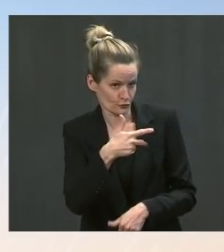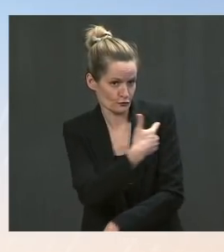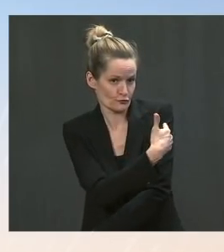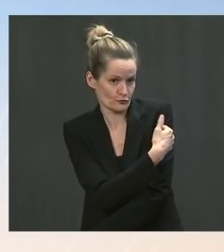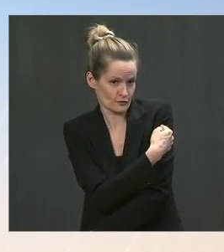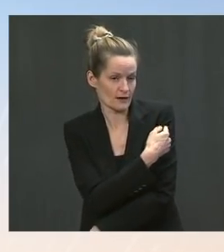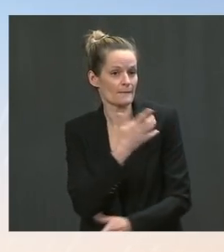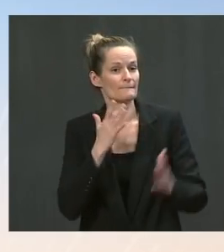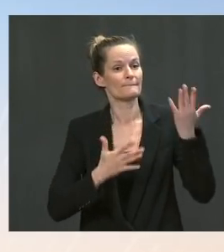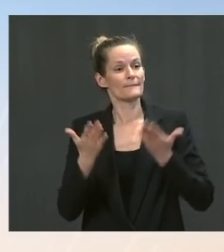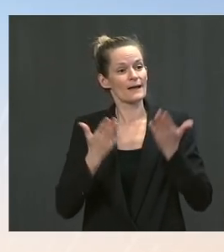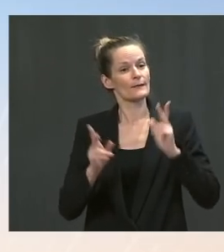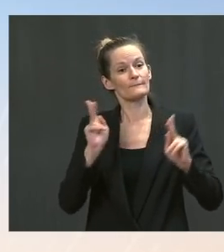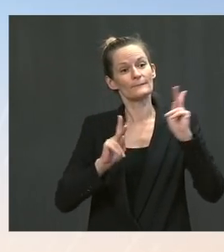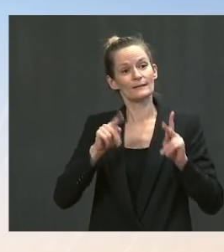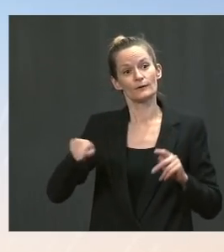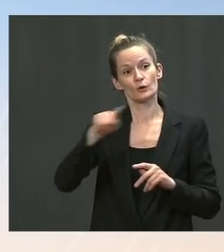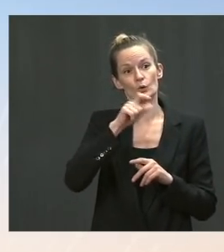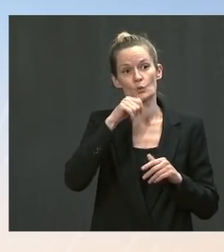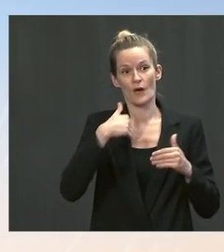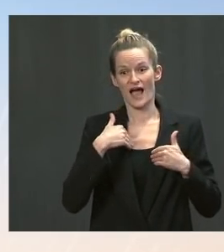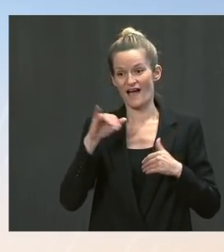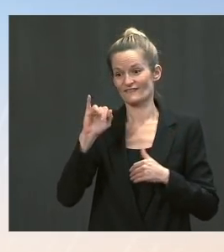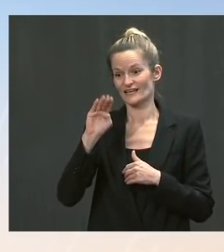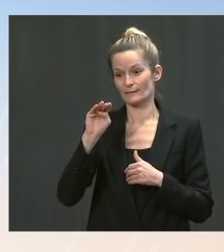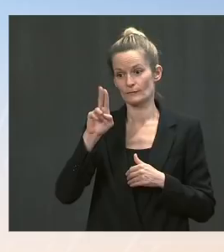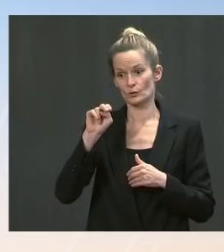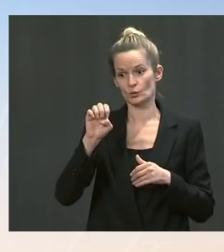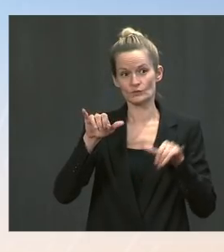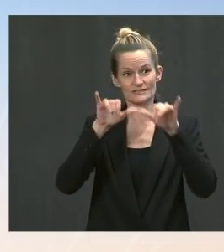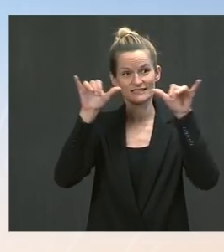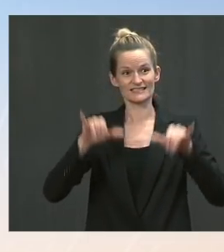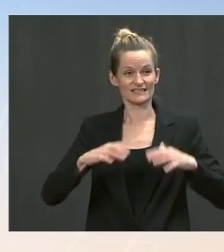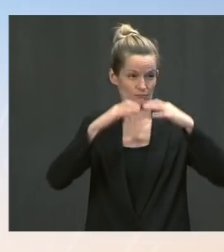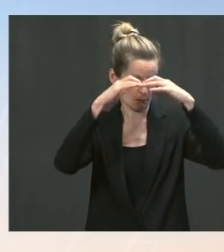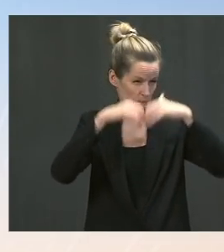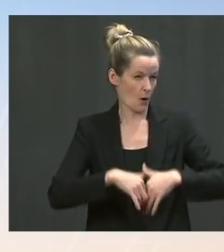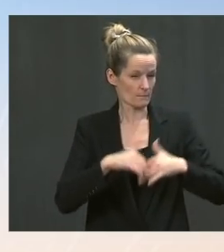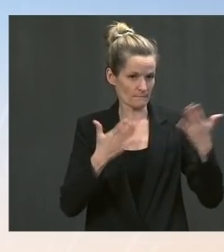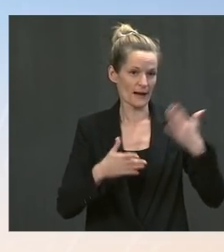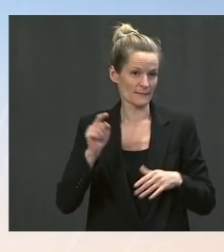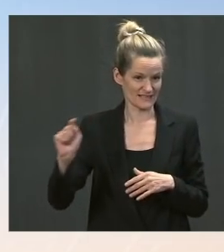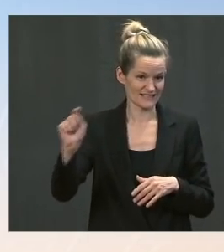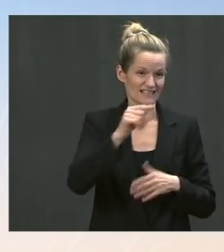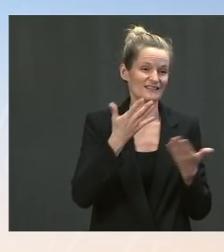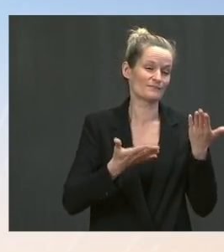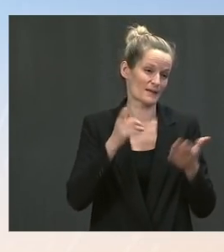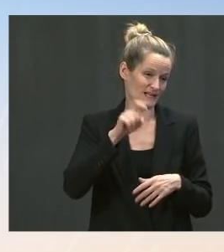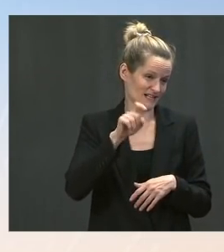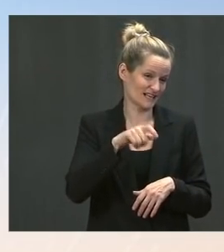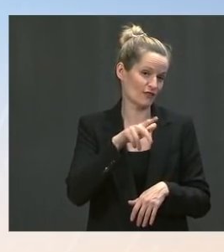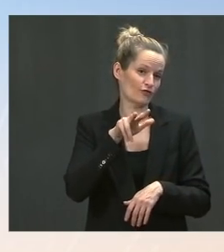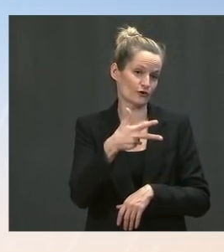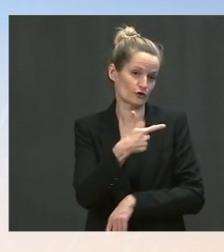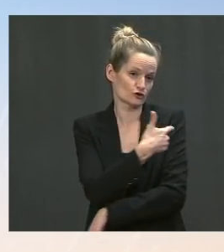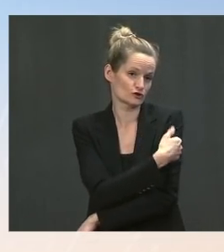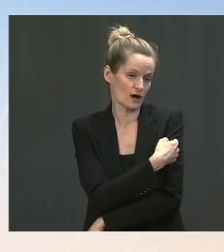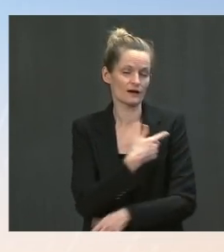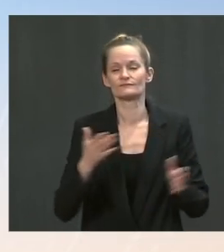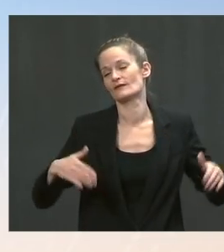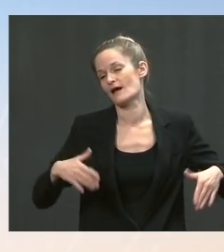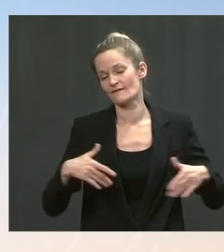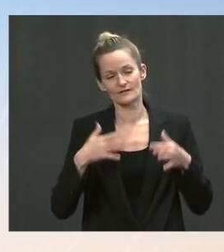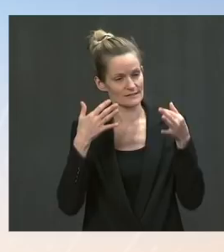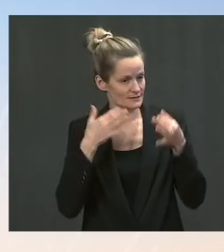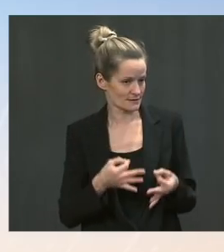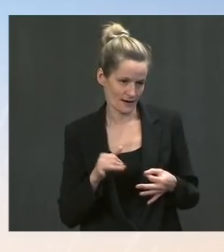recommendation that they will be making. Go ahead, behind you. The Thank you. Ms. Go ahead. The Thank you, Jen. Ms. No, no. Go ahead. The Thank you. So the last time